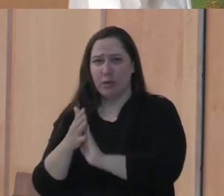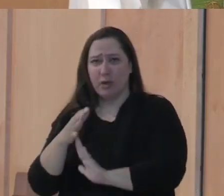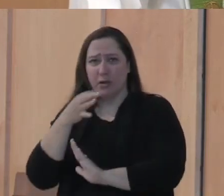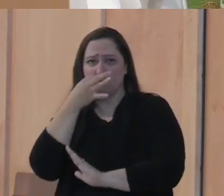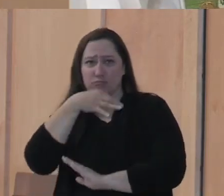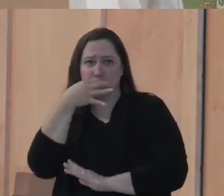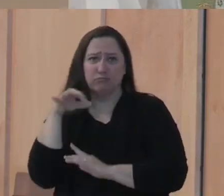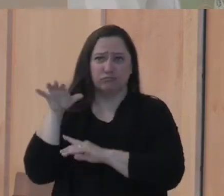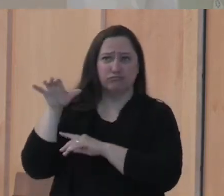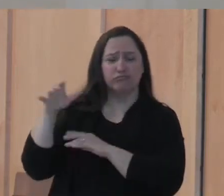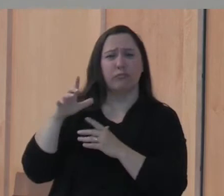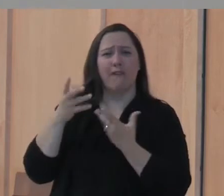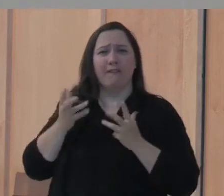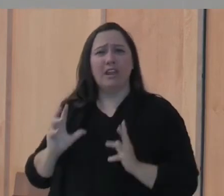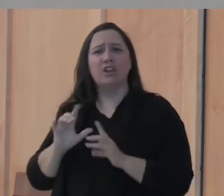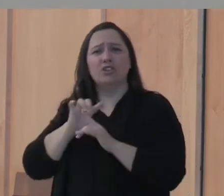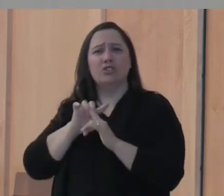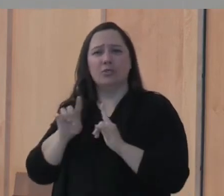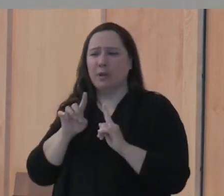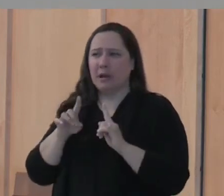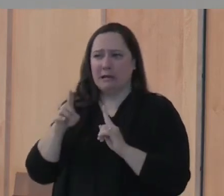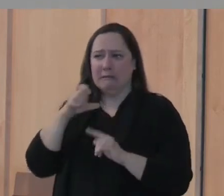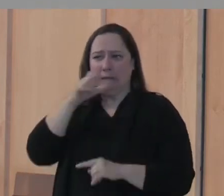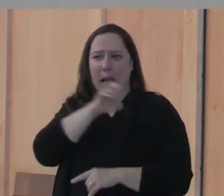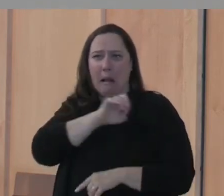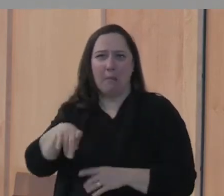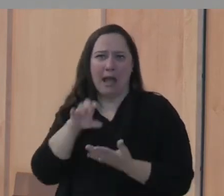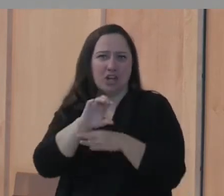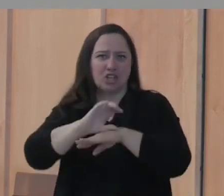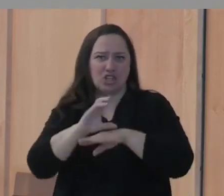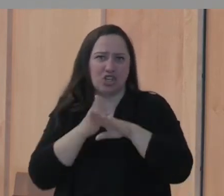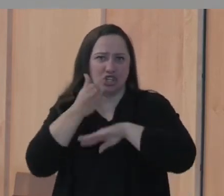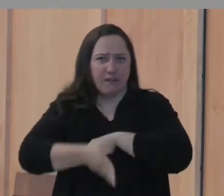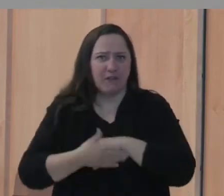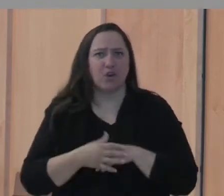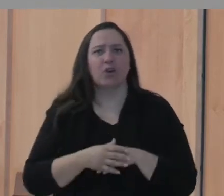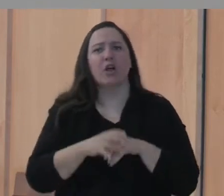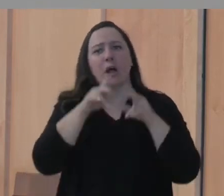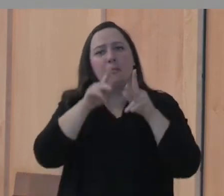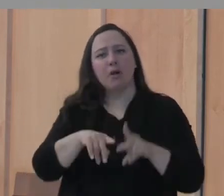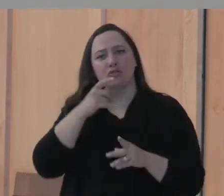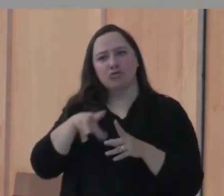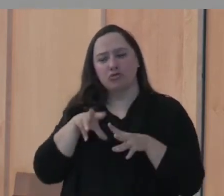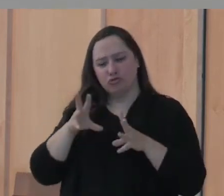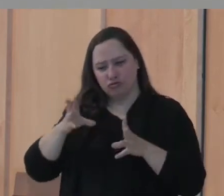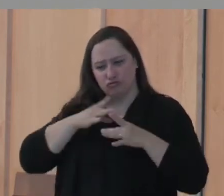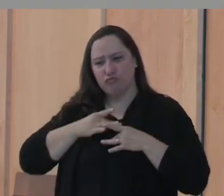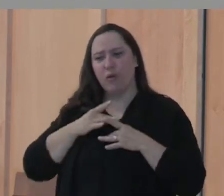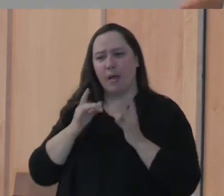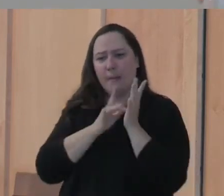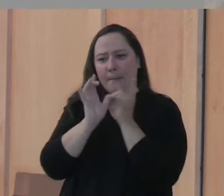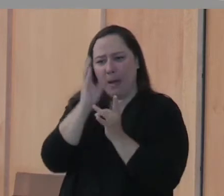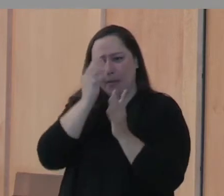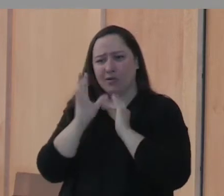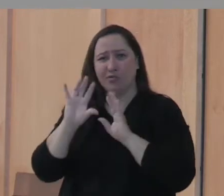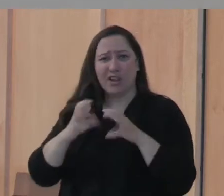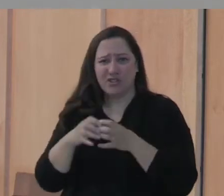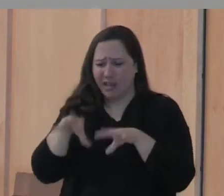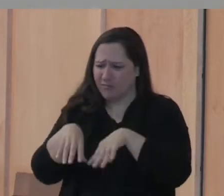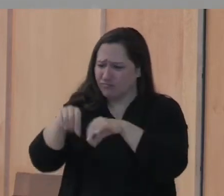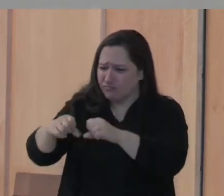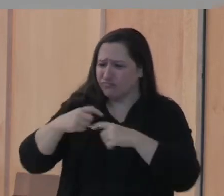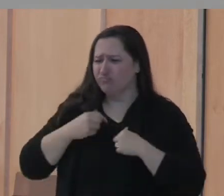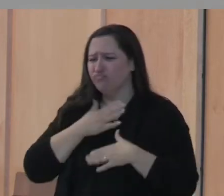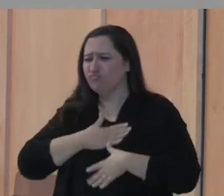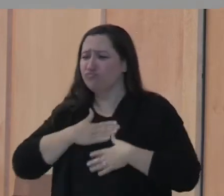then never steps foot in church again. The person who takes the Bible information course and soaks in God's word so much, loves it that